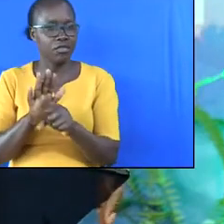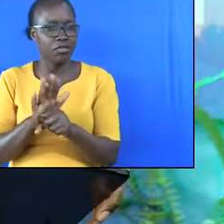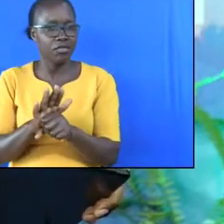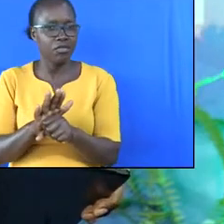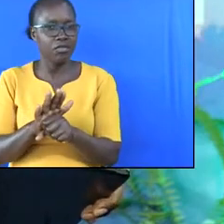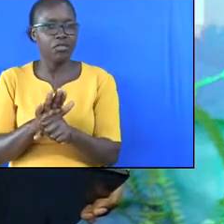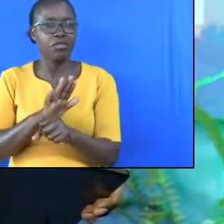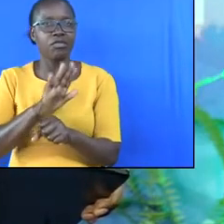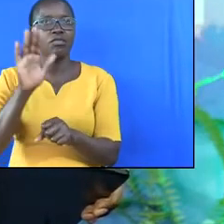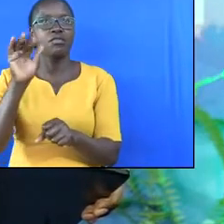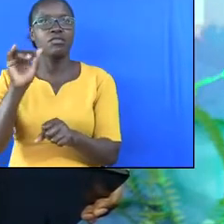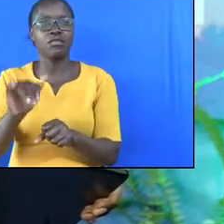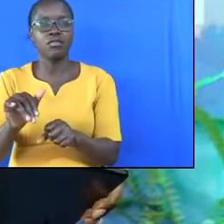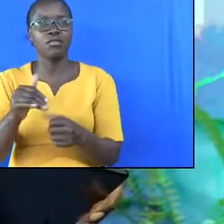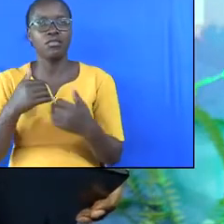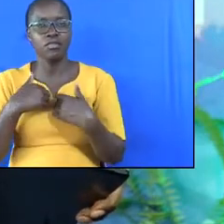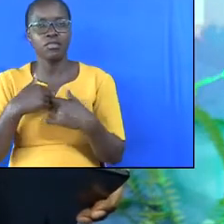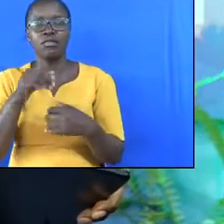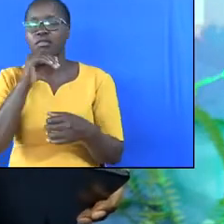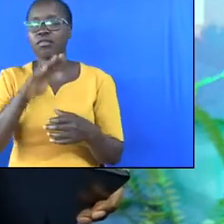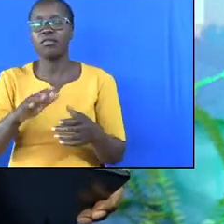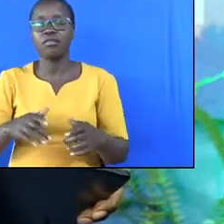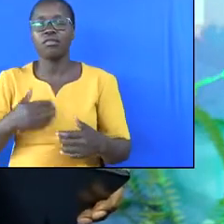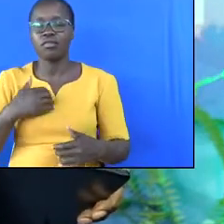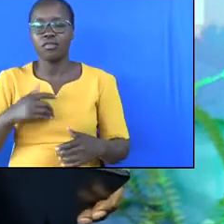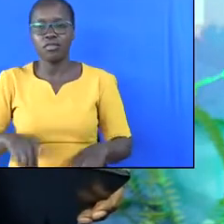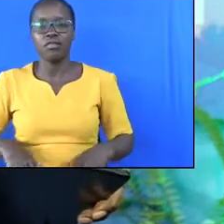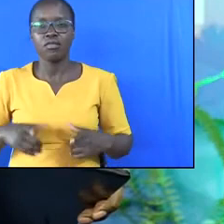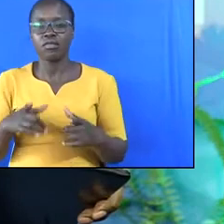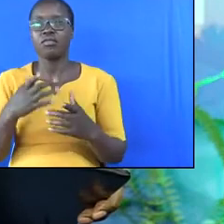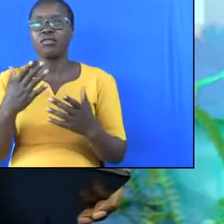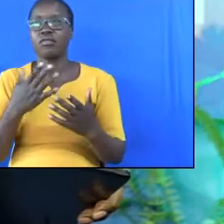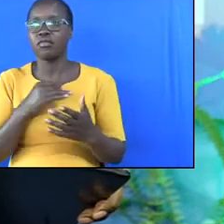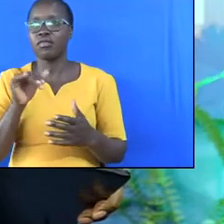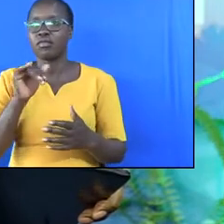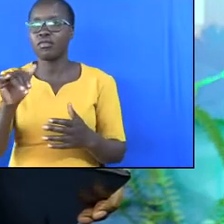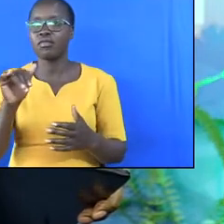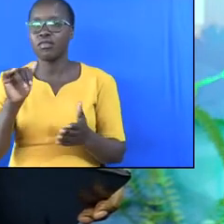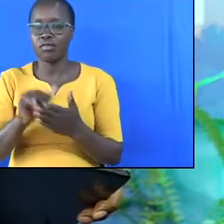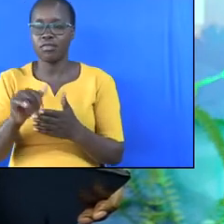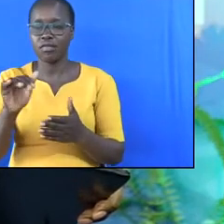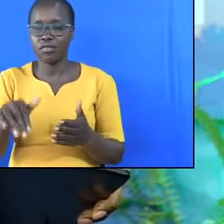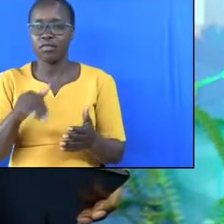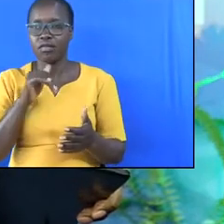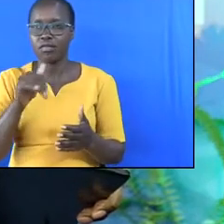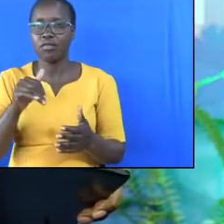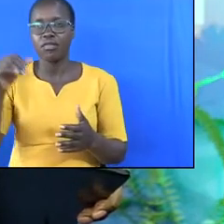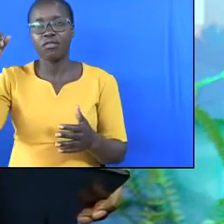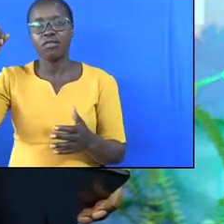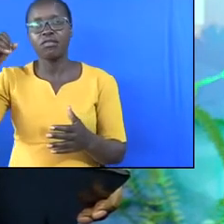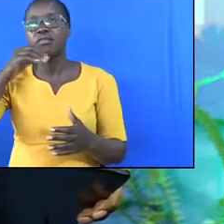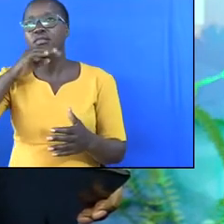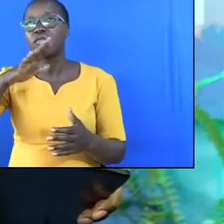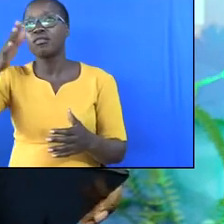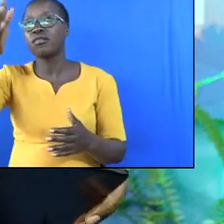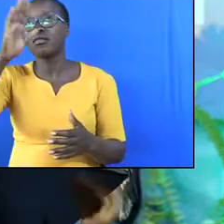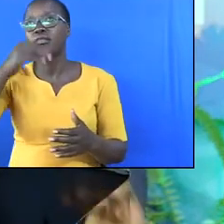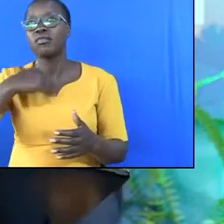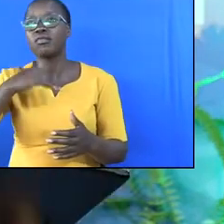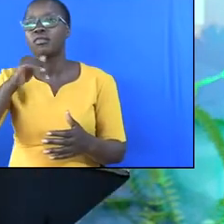He that hath the son hath life and he hath not the son of God hath not life.